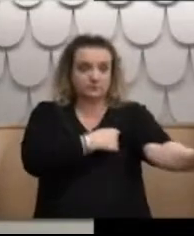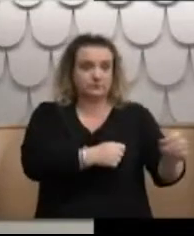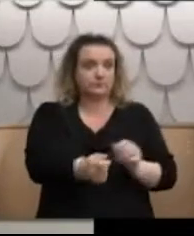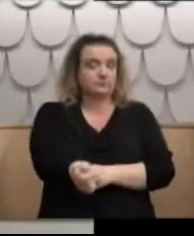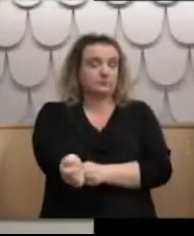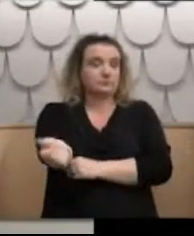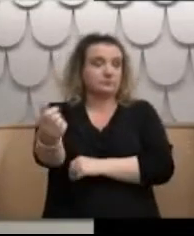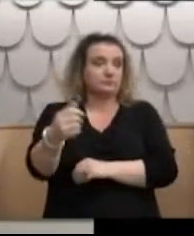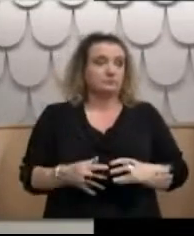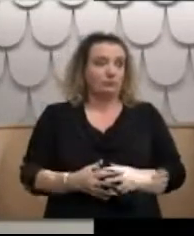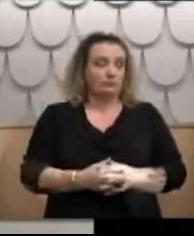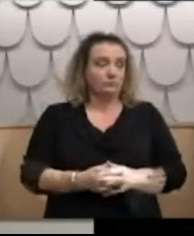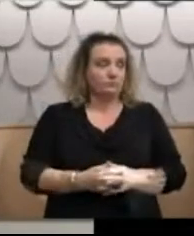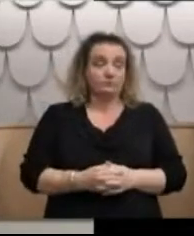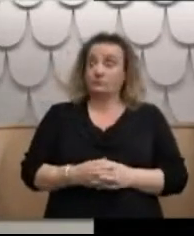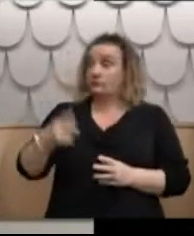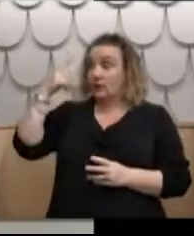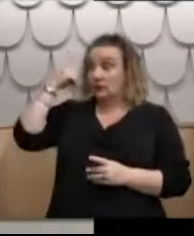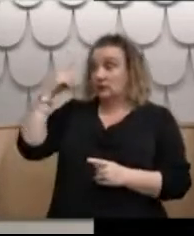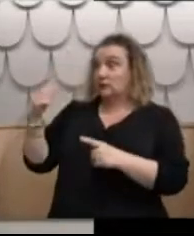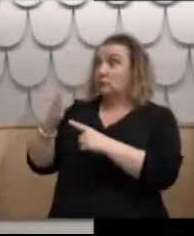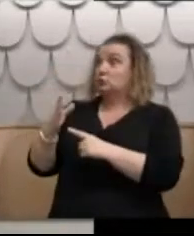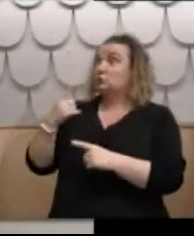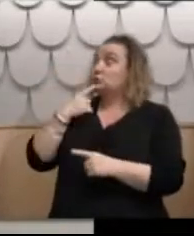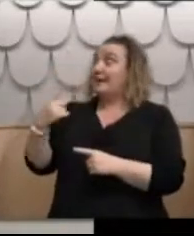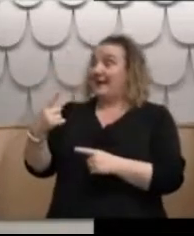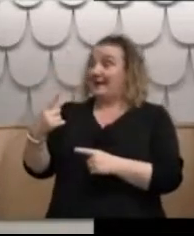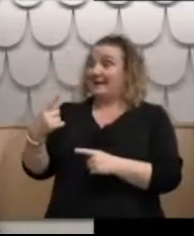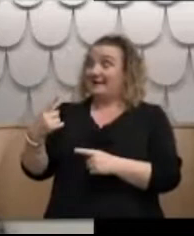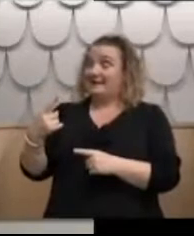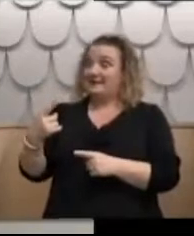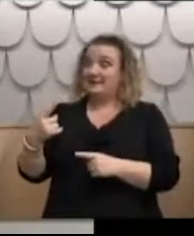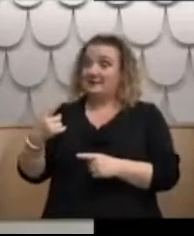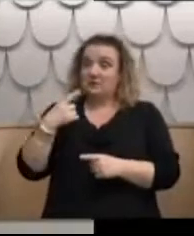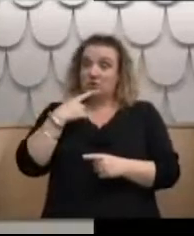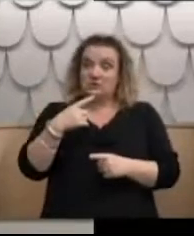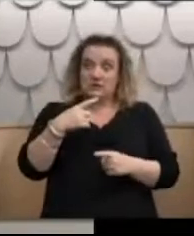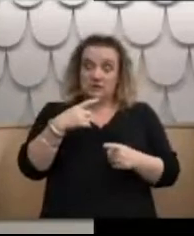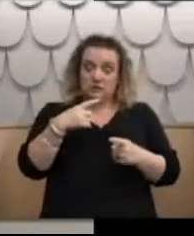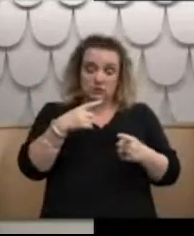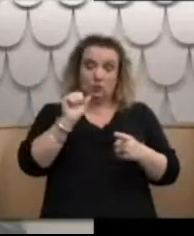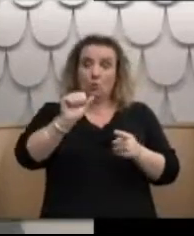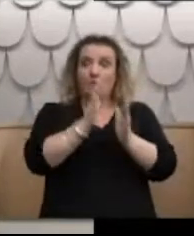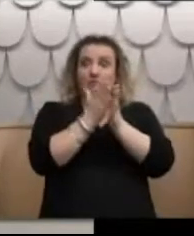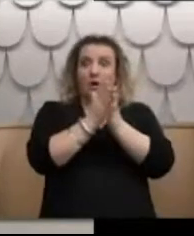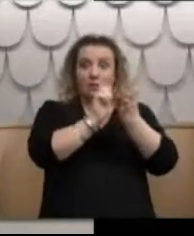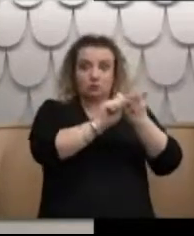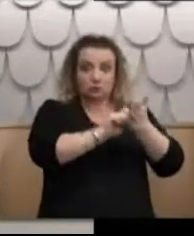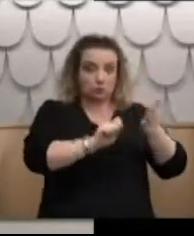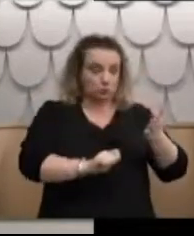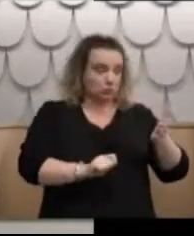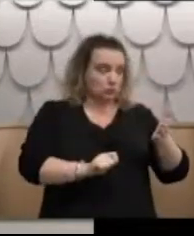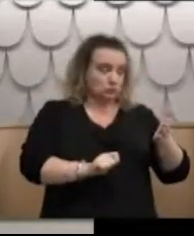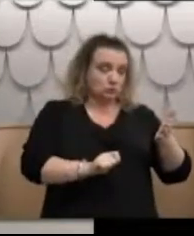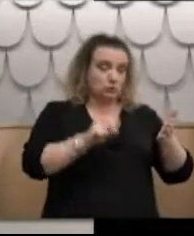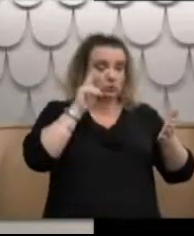Just pause you there again. So, I think it's important here because when you read those notes and